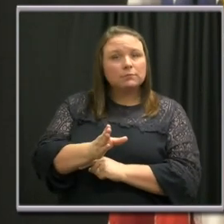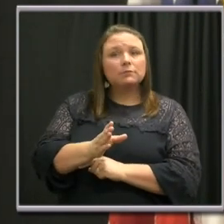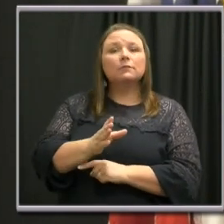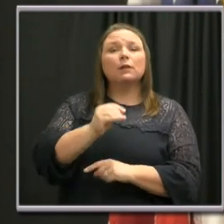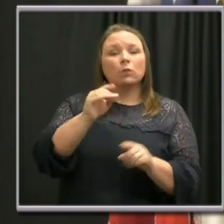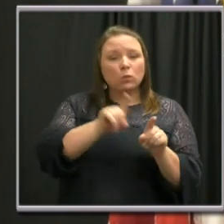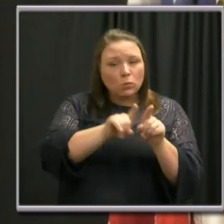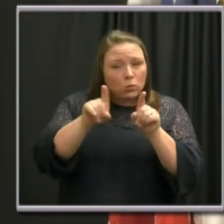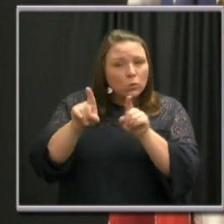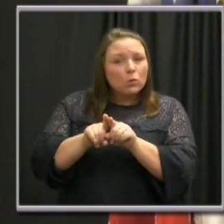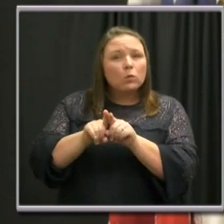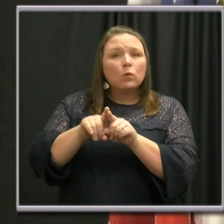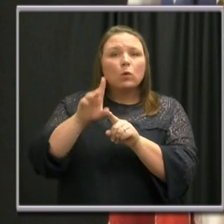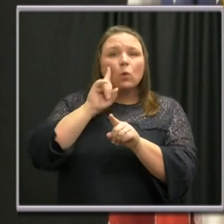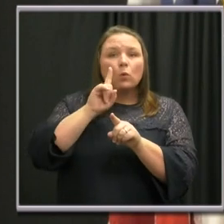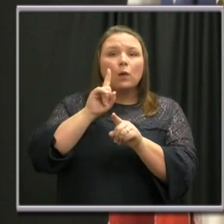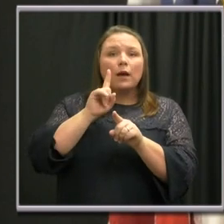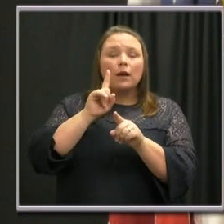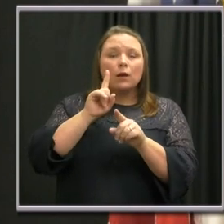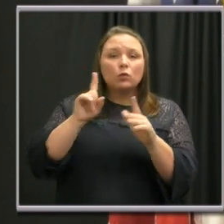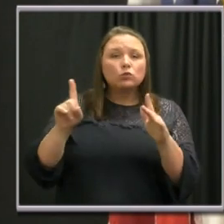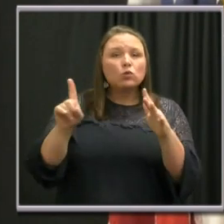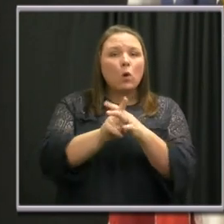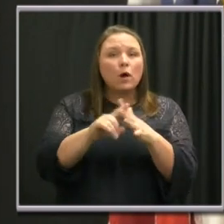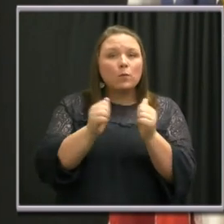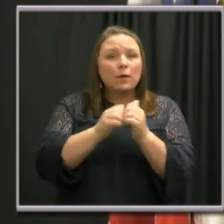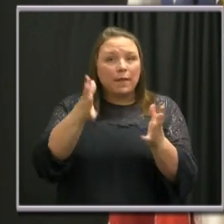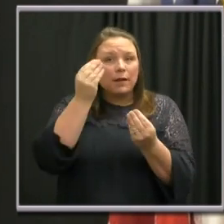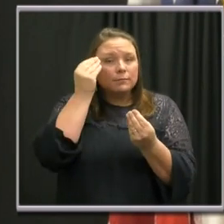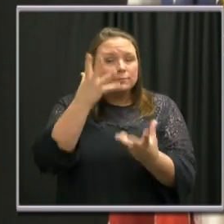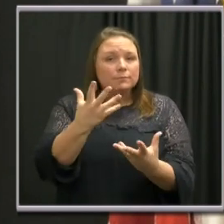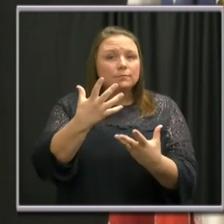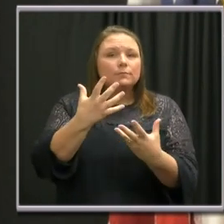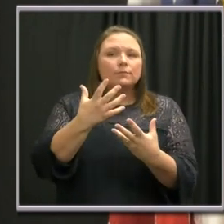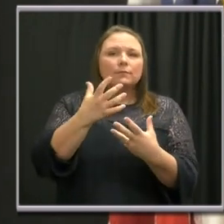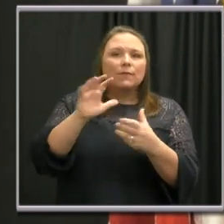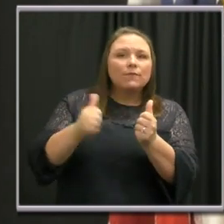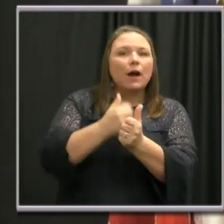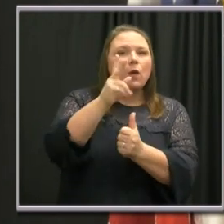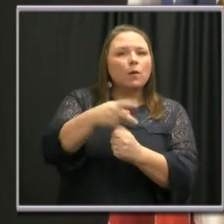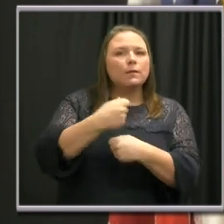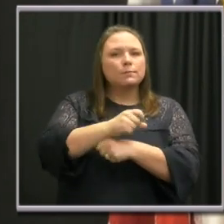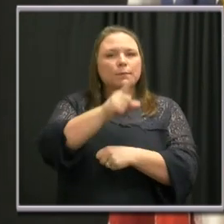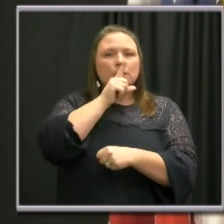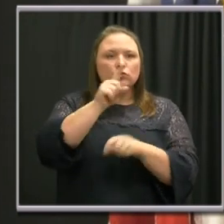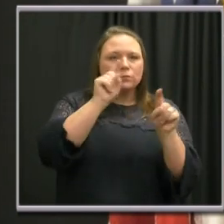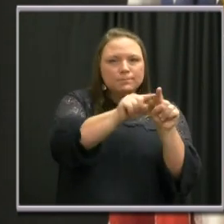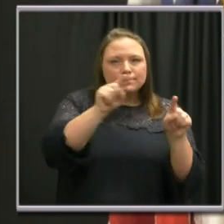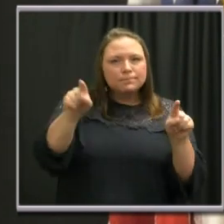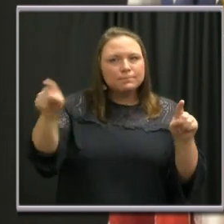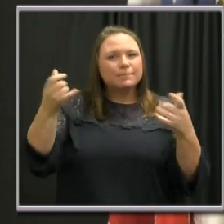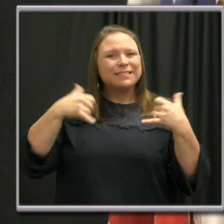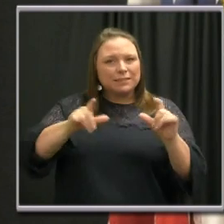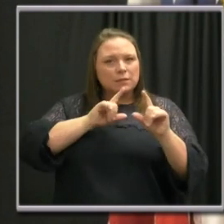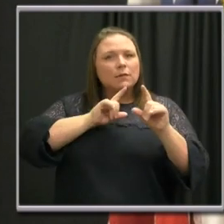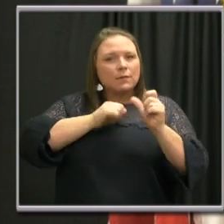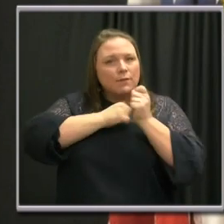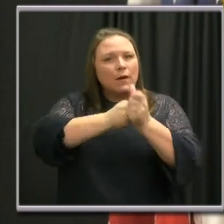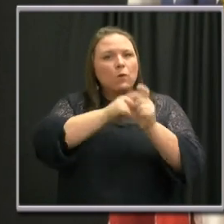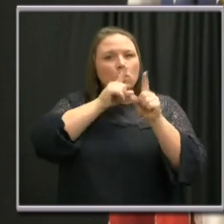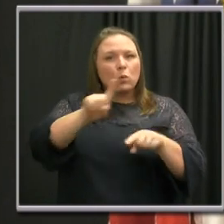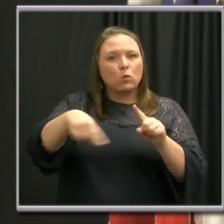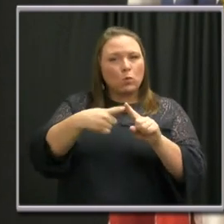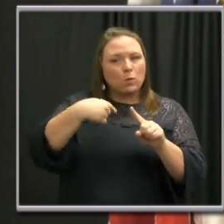conduct unannounced follow-up visits to make sure the bars and other nonessential establishments are following the order once we leave.